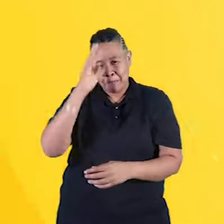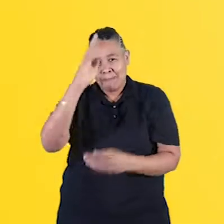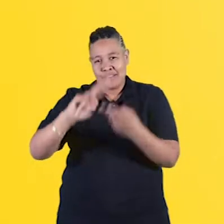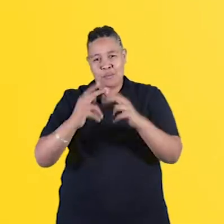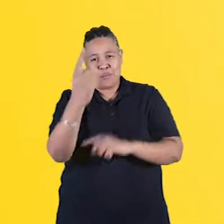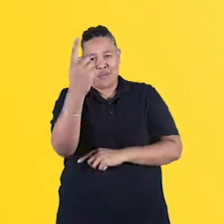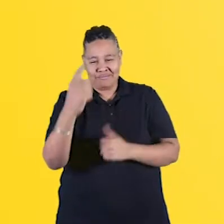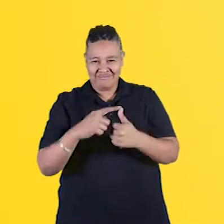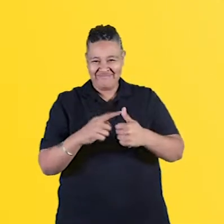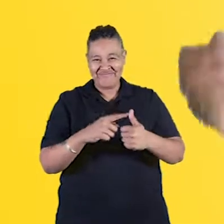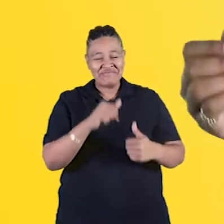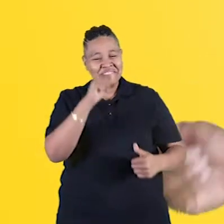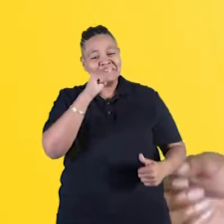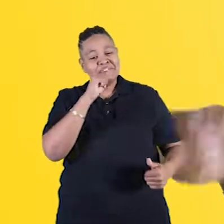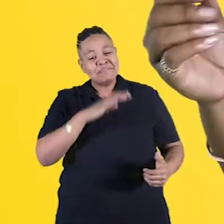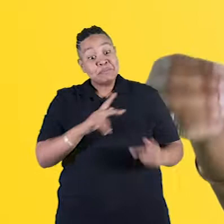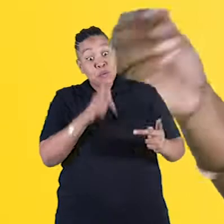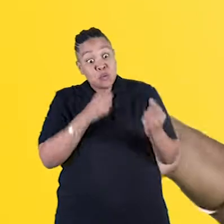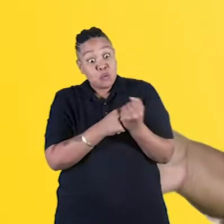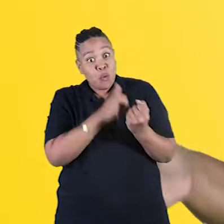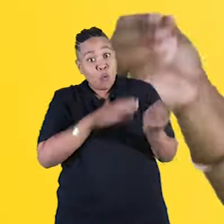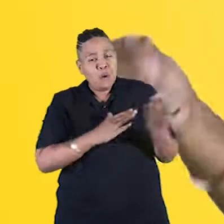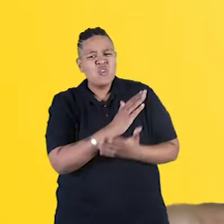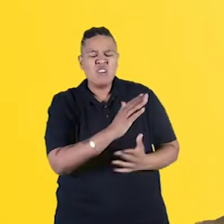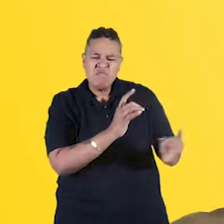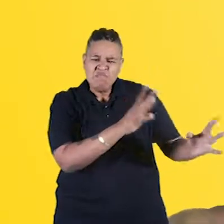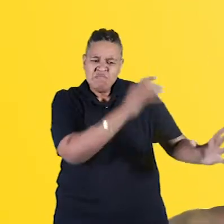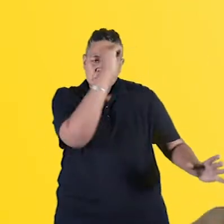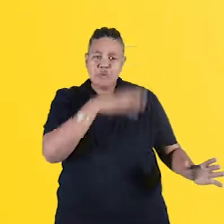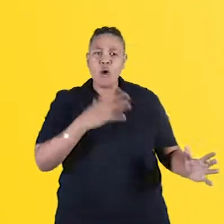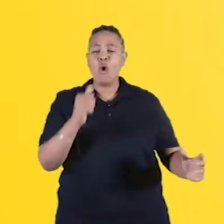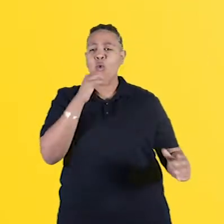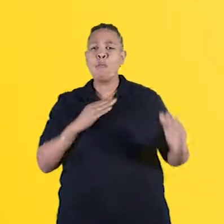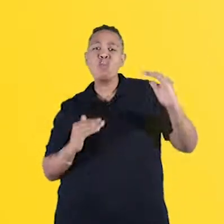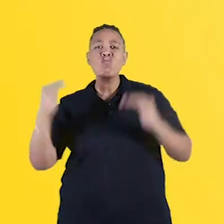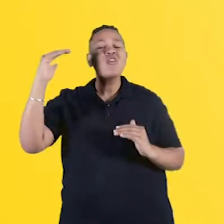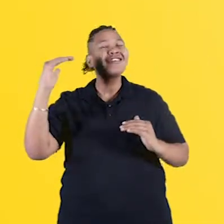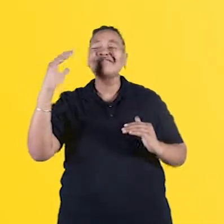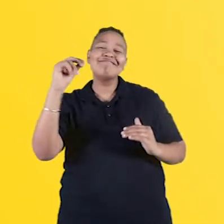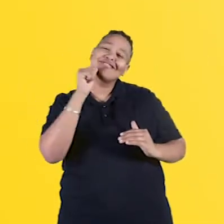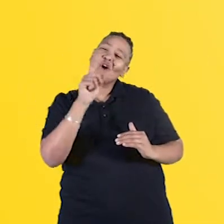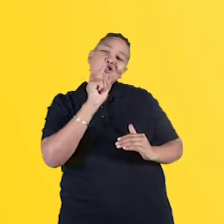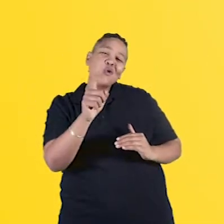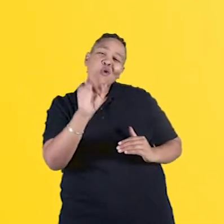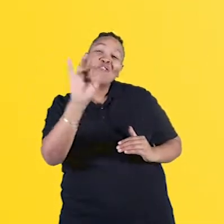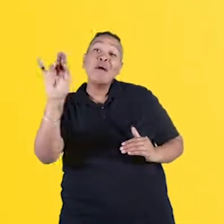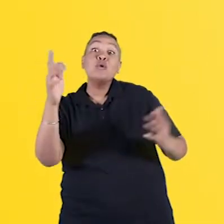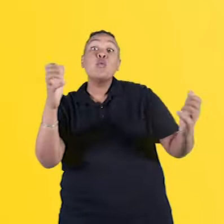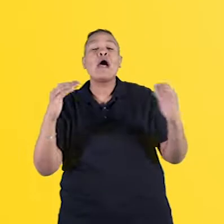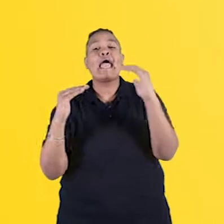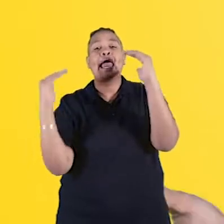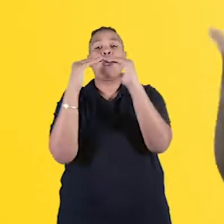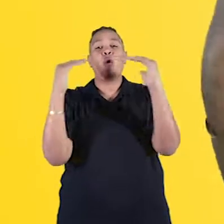List number one. Feminists hate men and want women to be more powerful than them. Feminists don't hate men. Feminists want